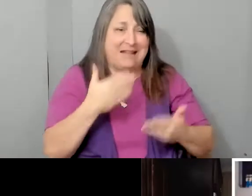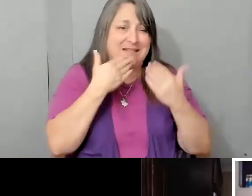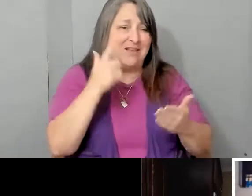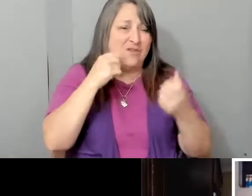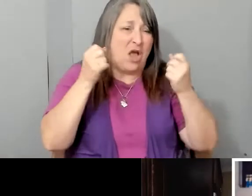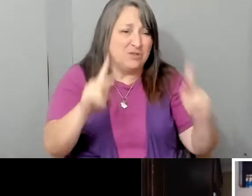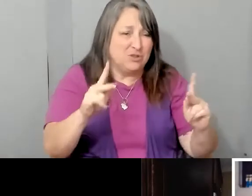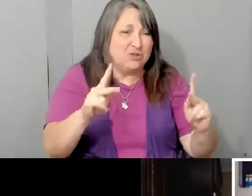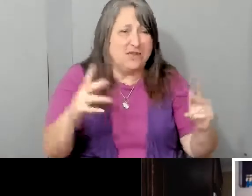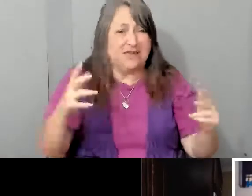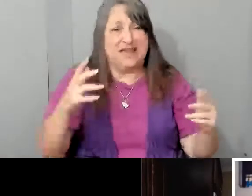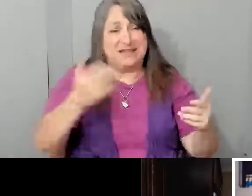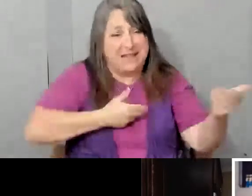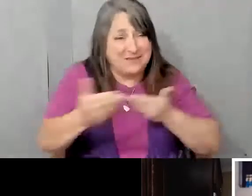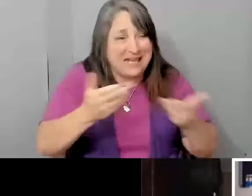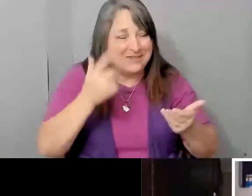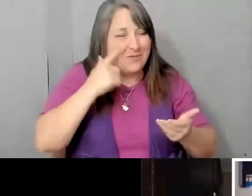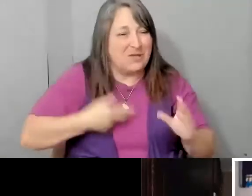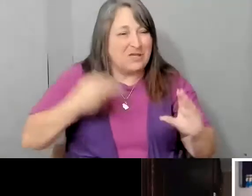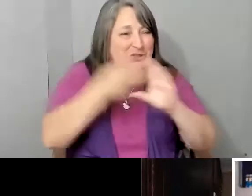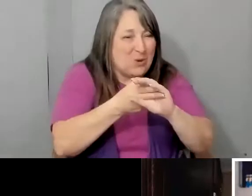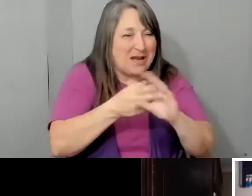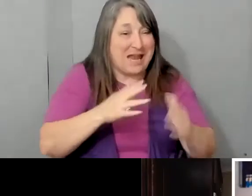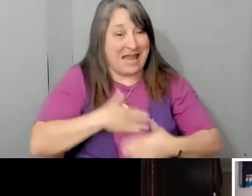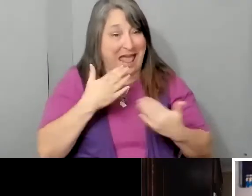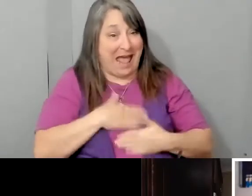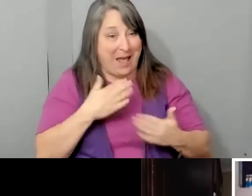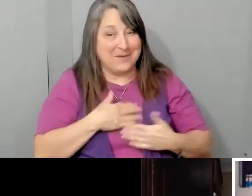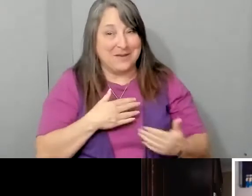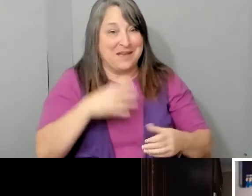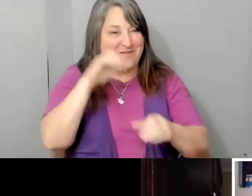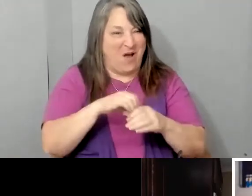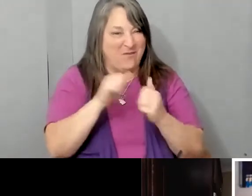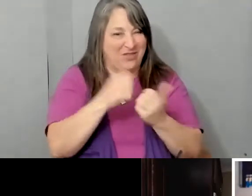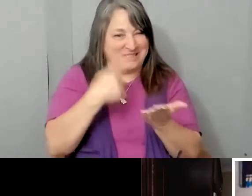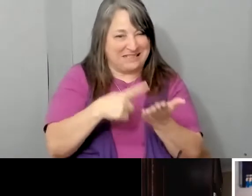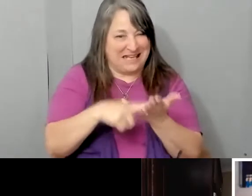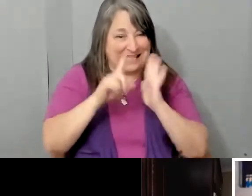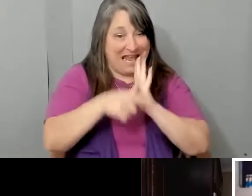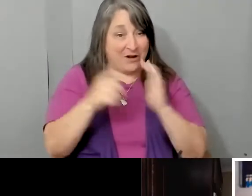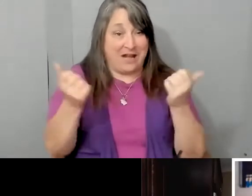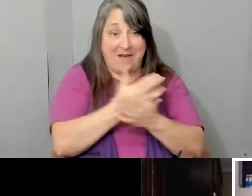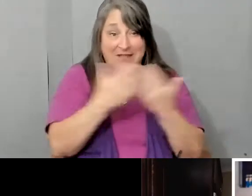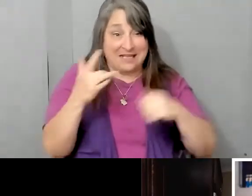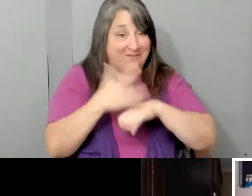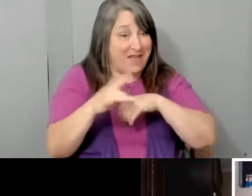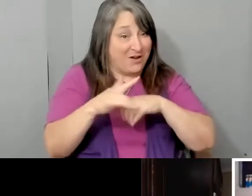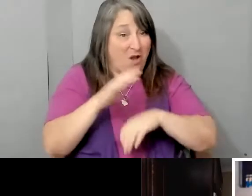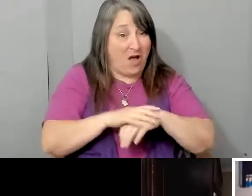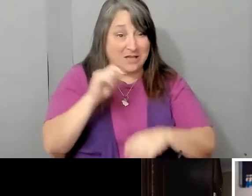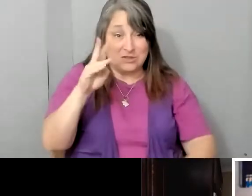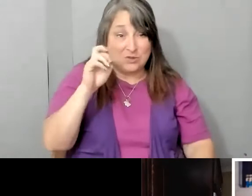the invitation to be here with you all and happy to be on a discussion later. And all of this is available on Twitter at UCLA Latino.